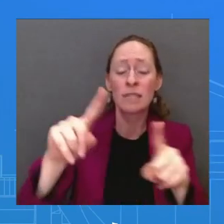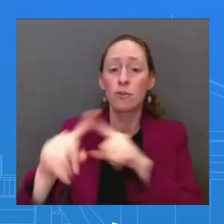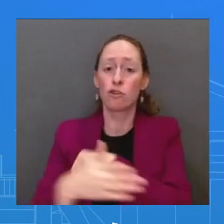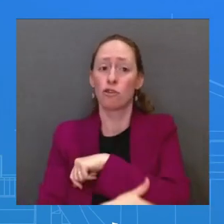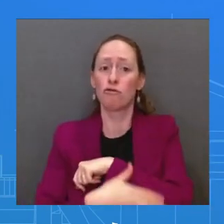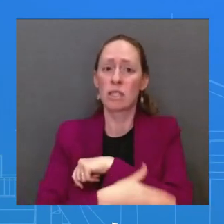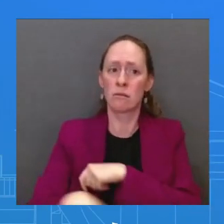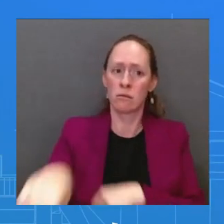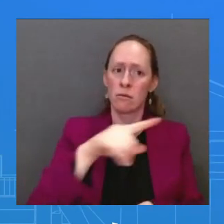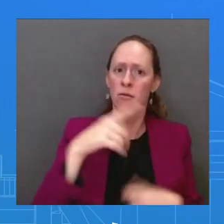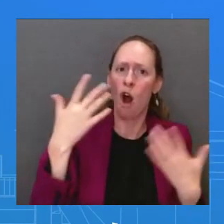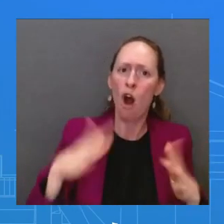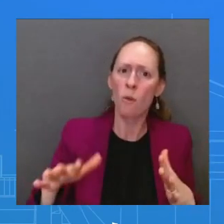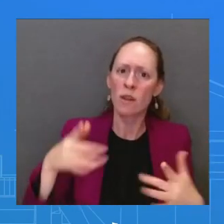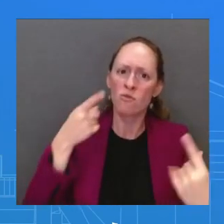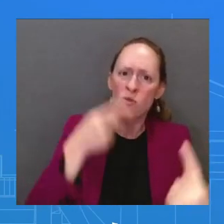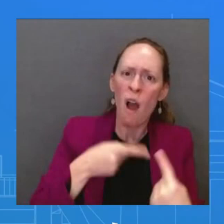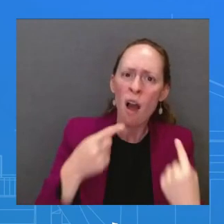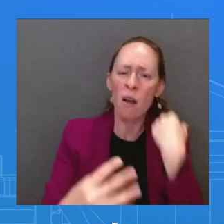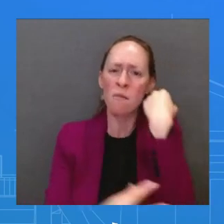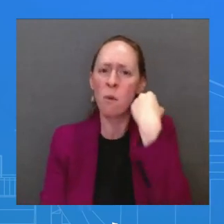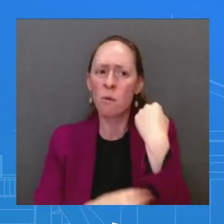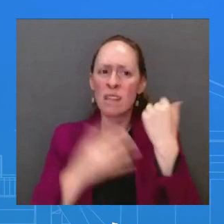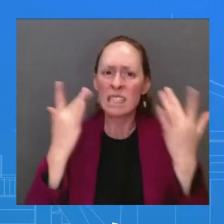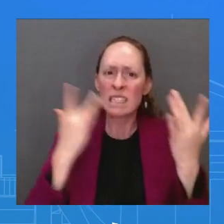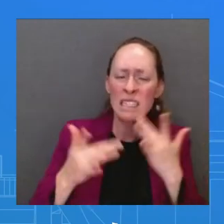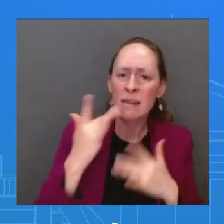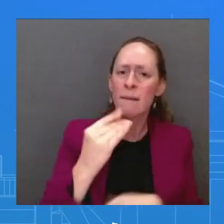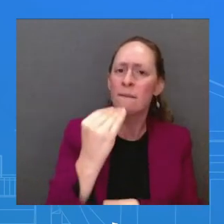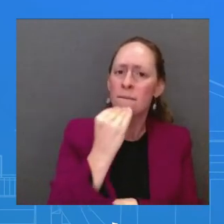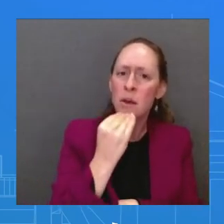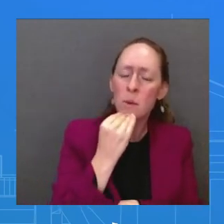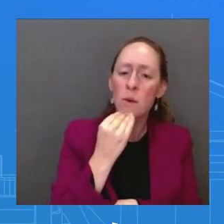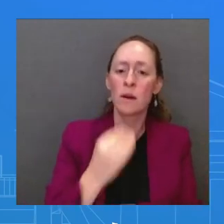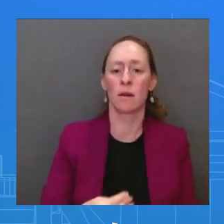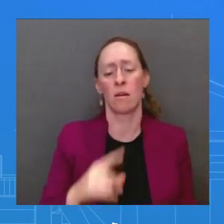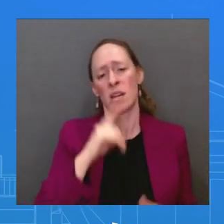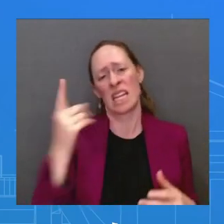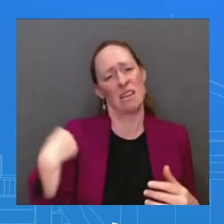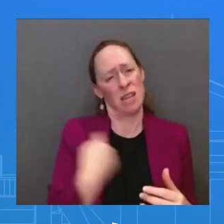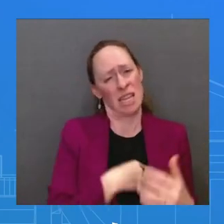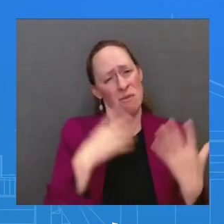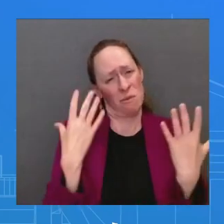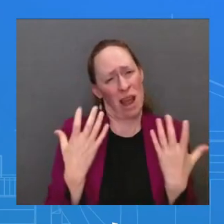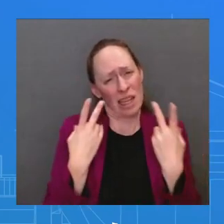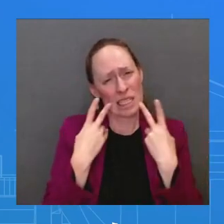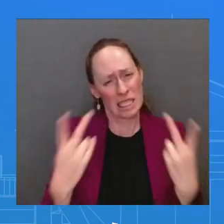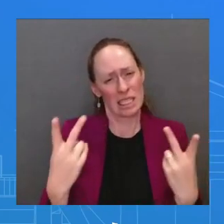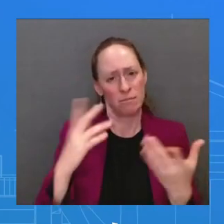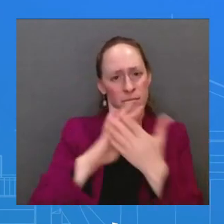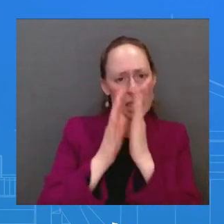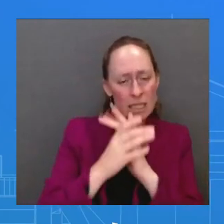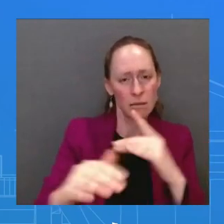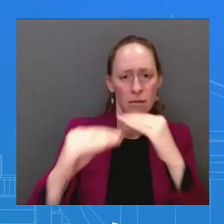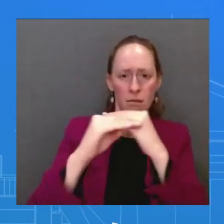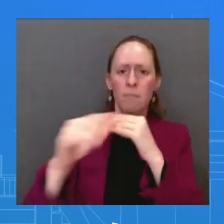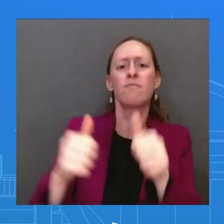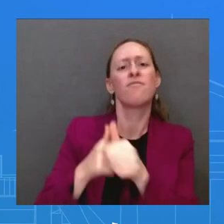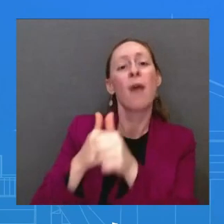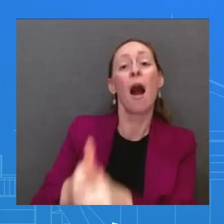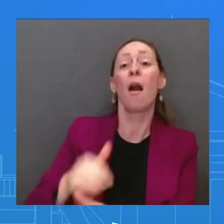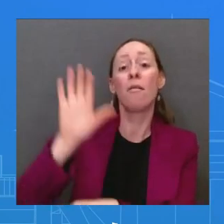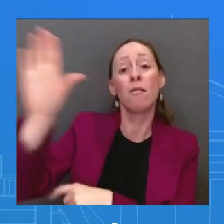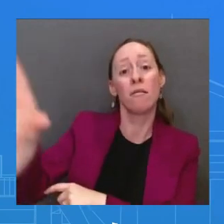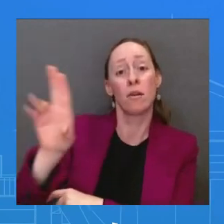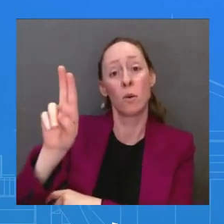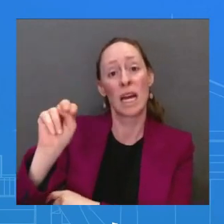one founded in respect for international law, principles of the UN Charter, the precepts of territorial integrity and sovereignty,